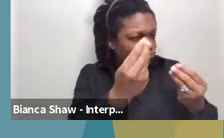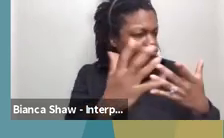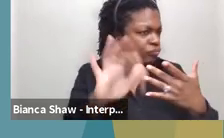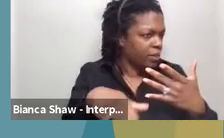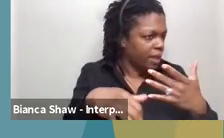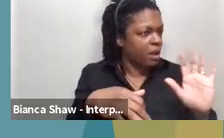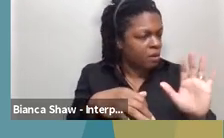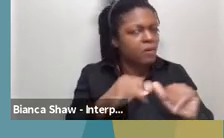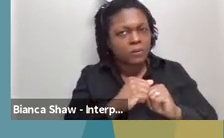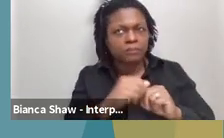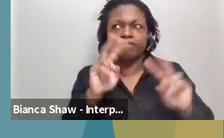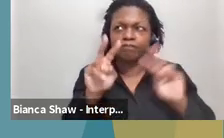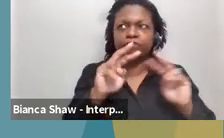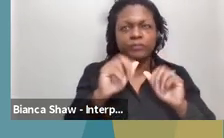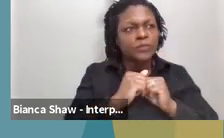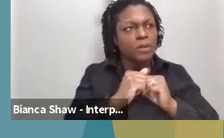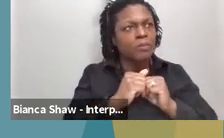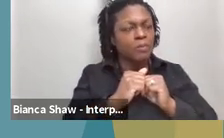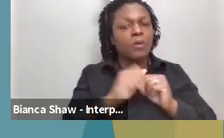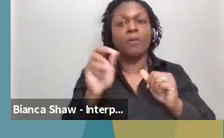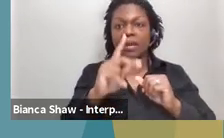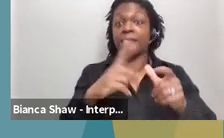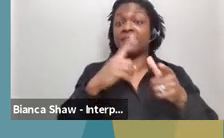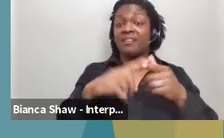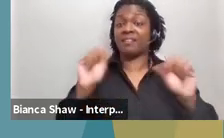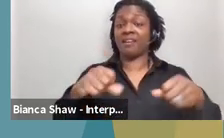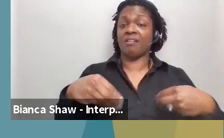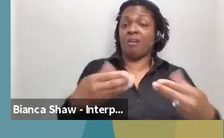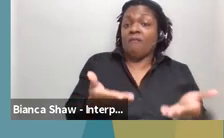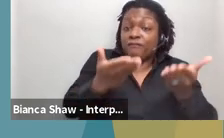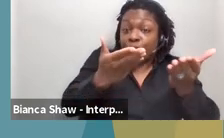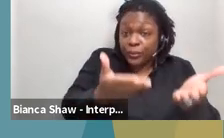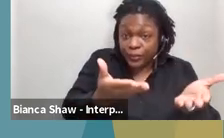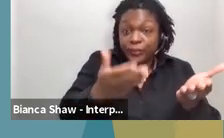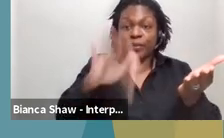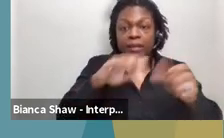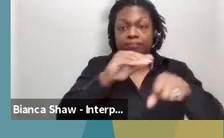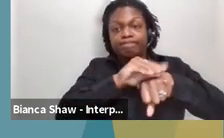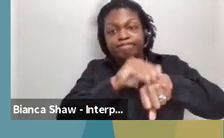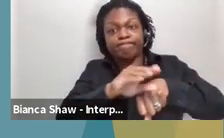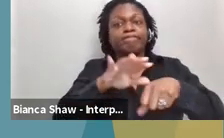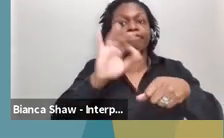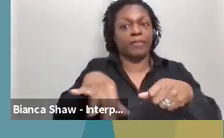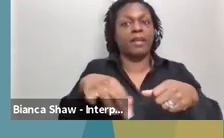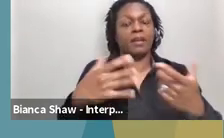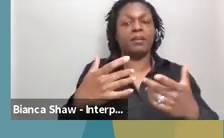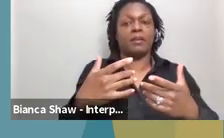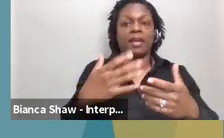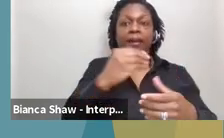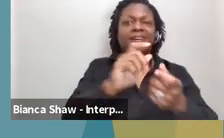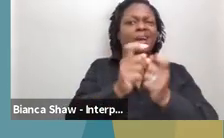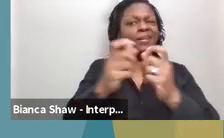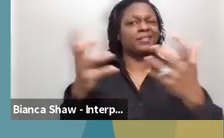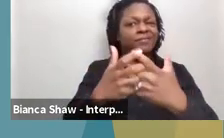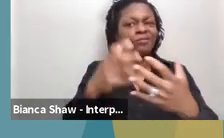innovative solutions to the legislator, um, to ensure, um, accommodations for legislative session. Uh,